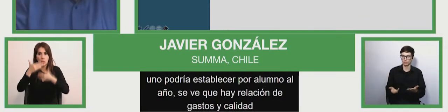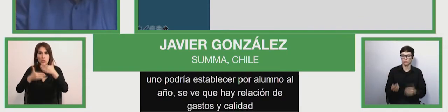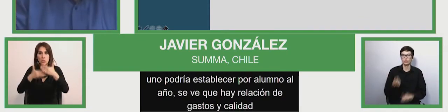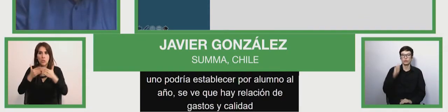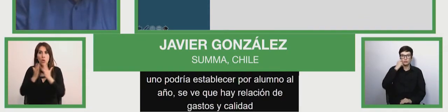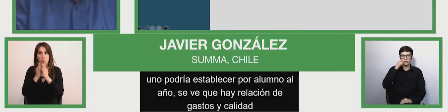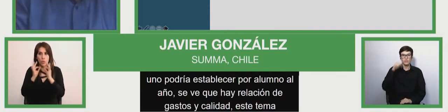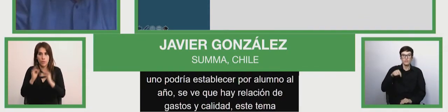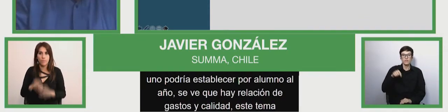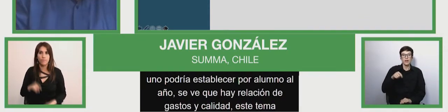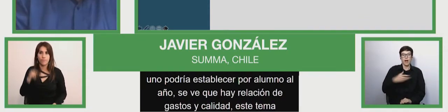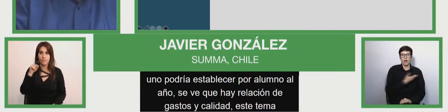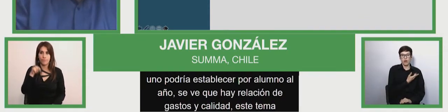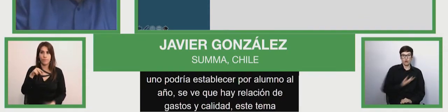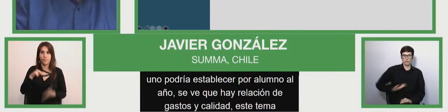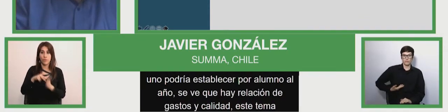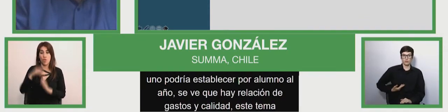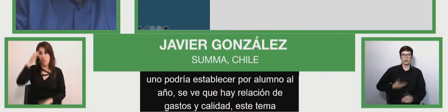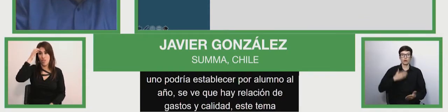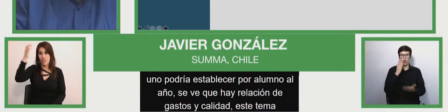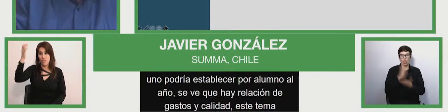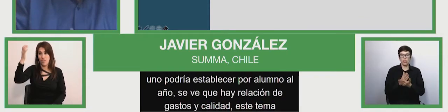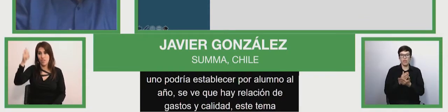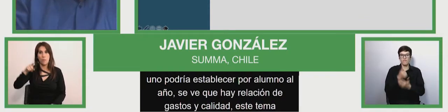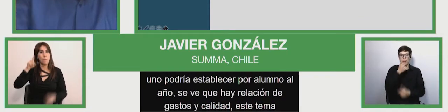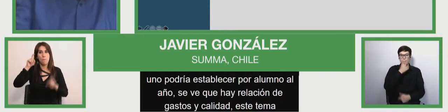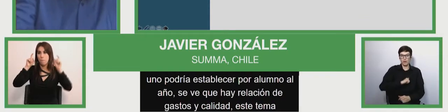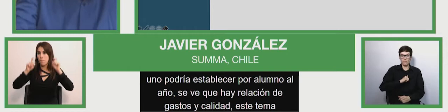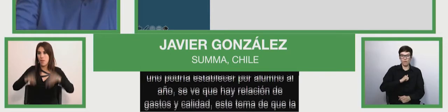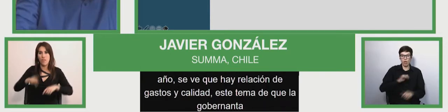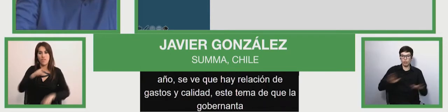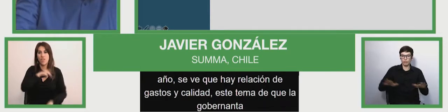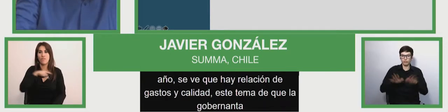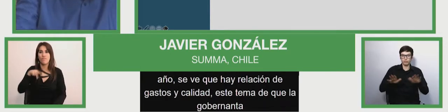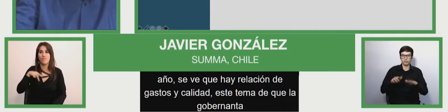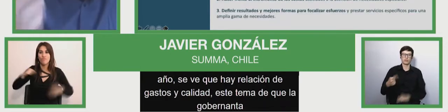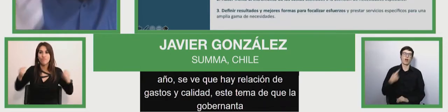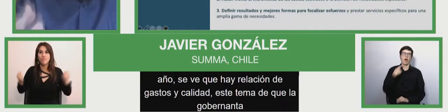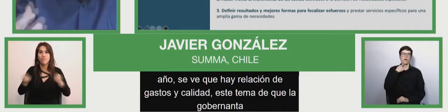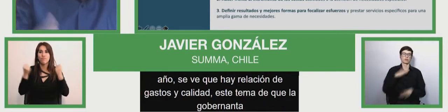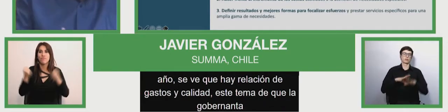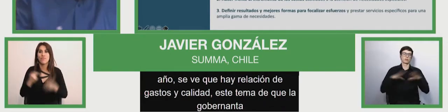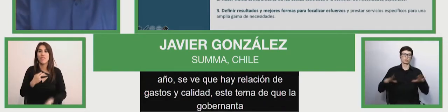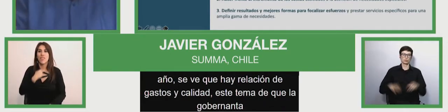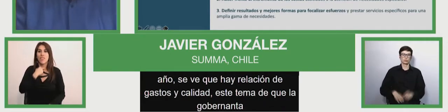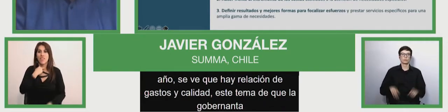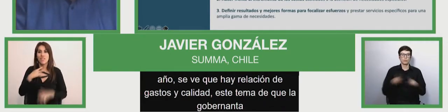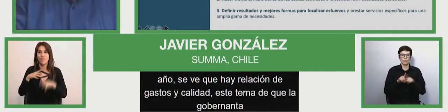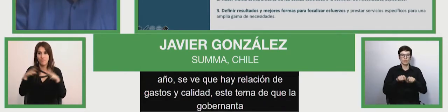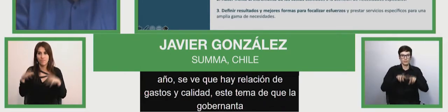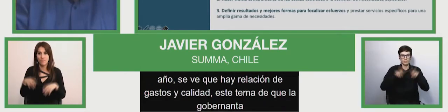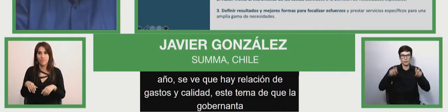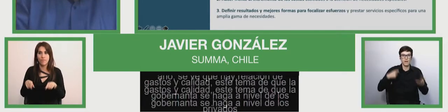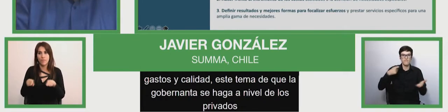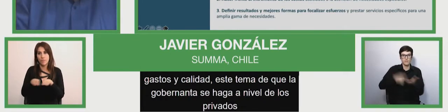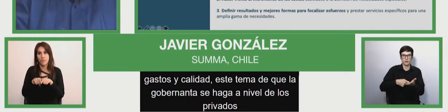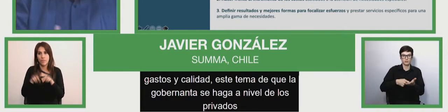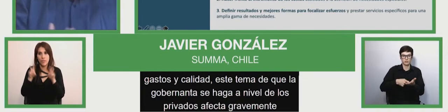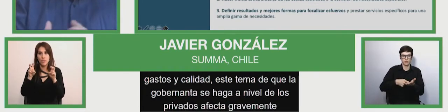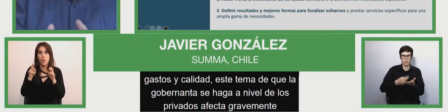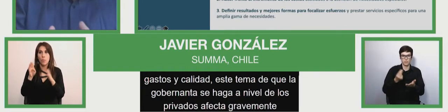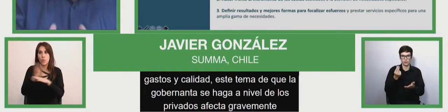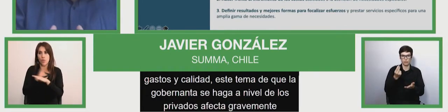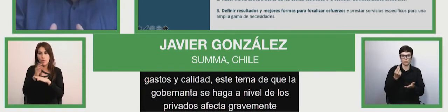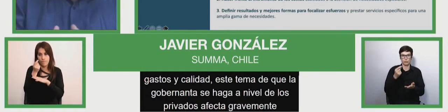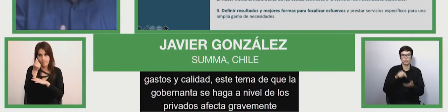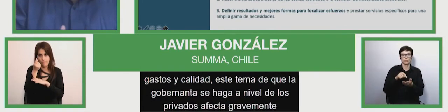made at private level is of serious concern. In the region that